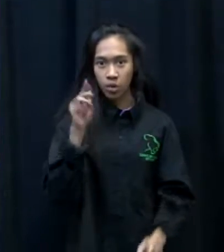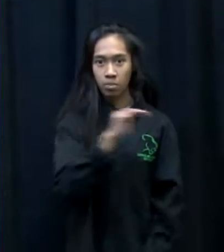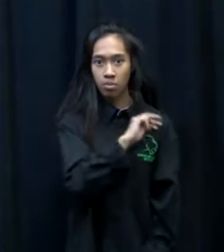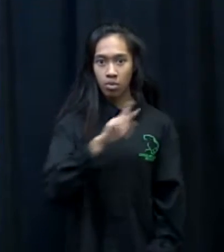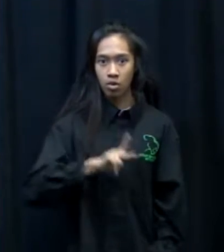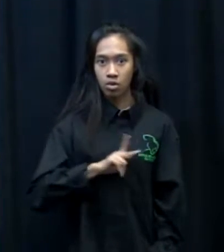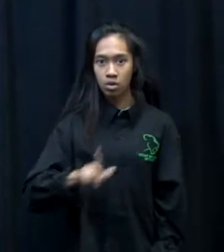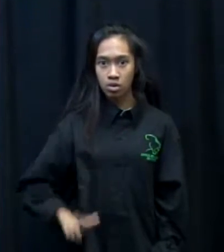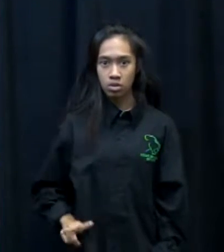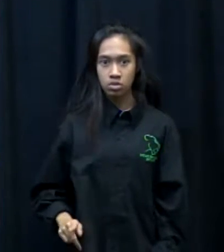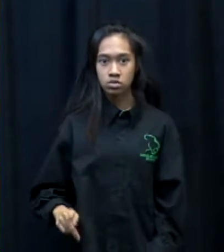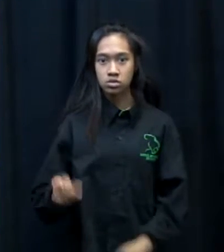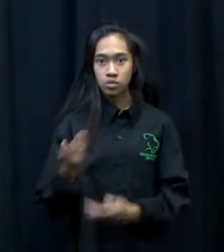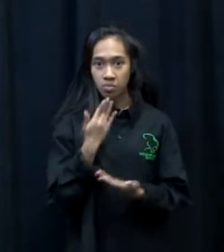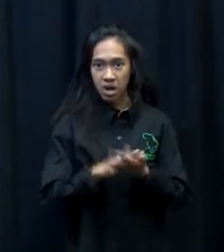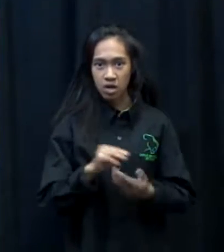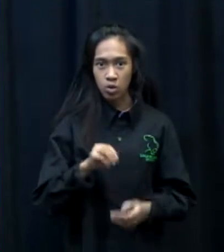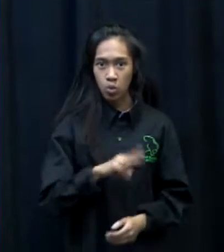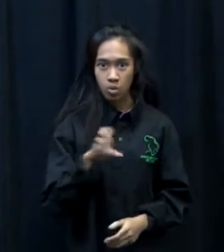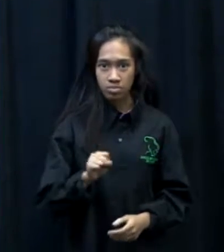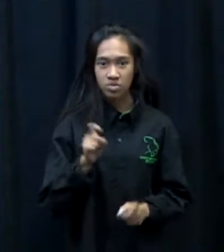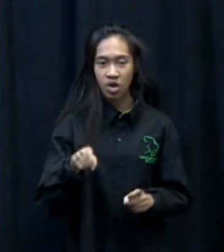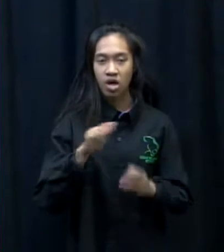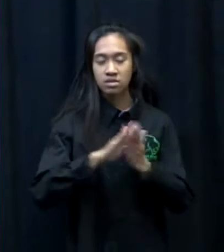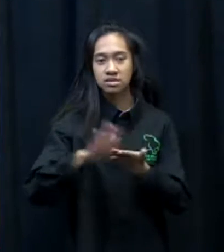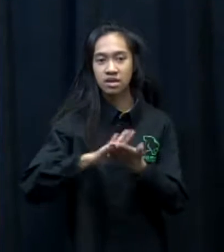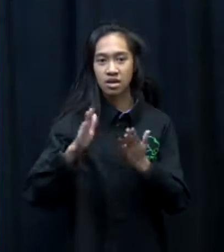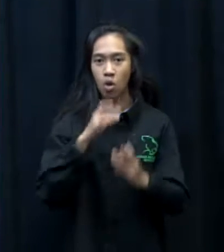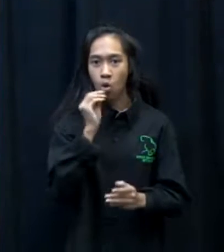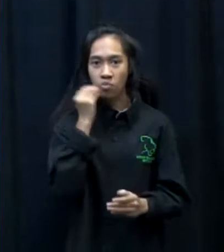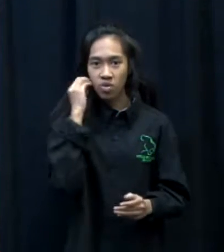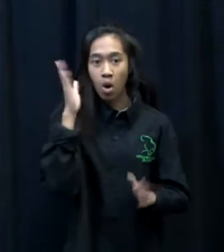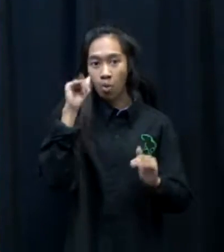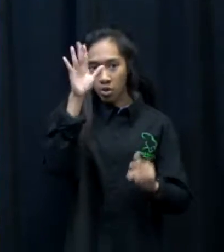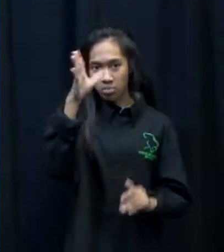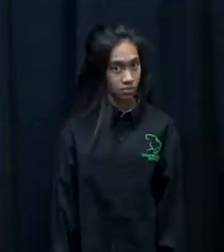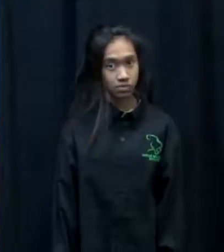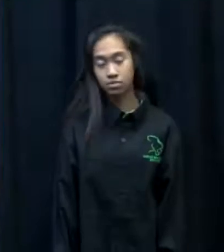The bad news is more time for chores. Hopefully your parents will notice your home.